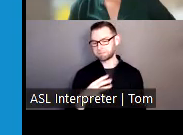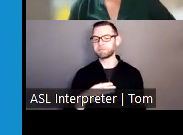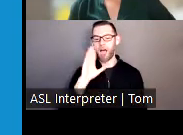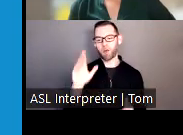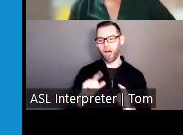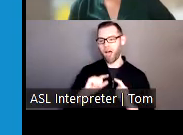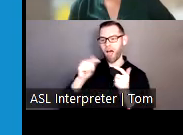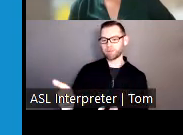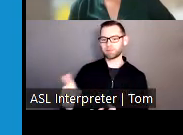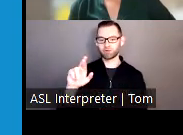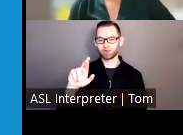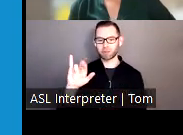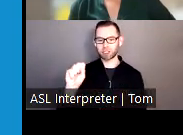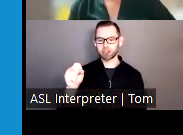Reddy.